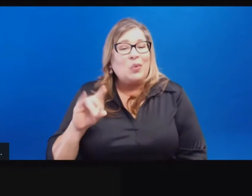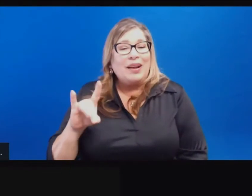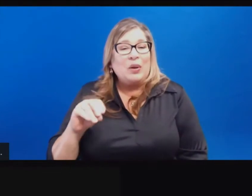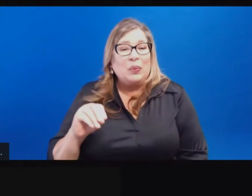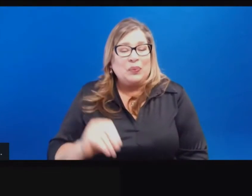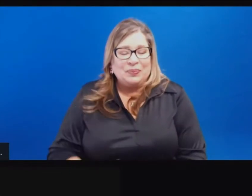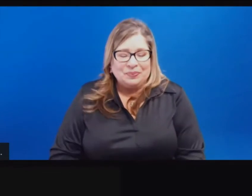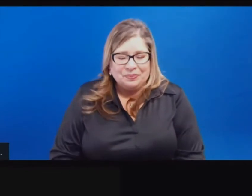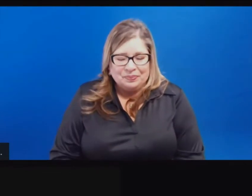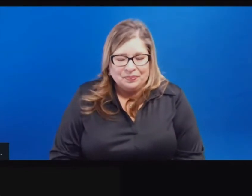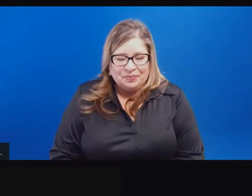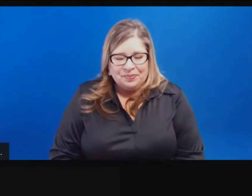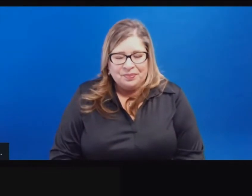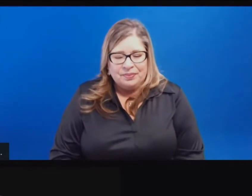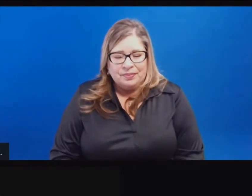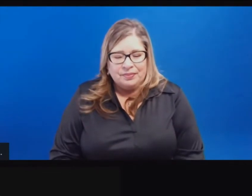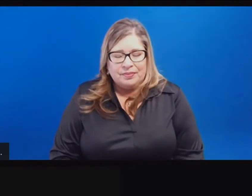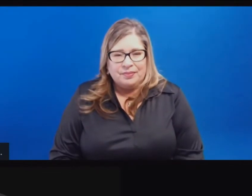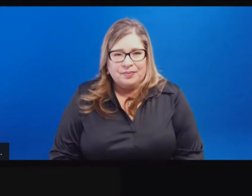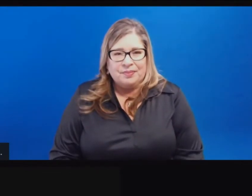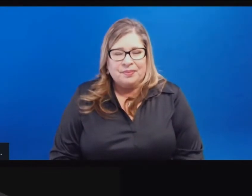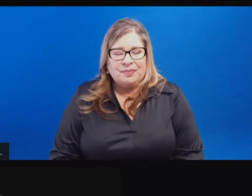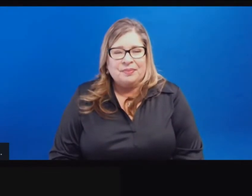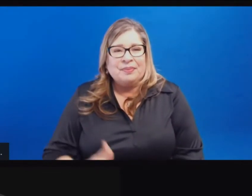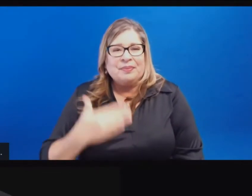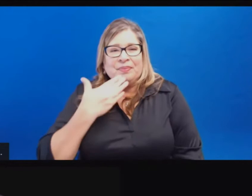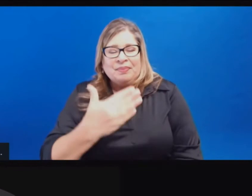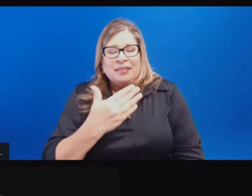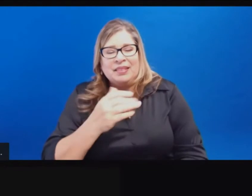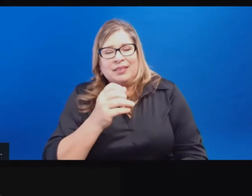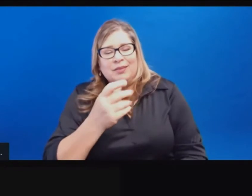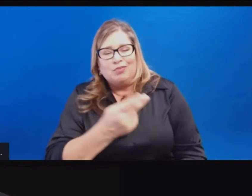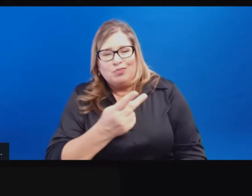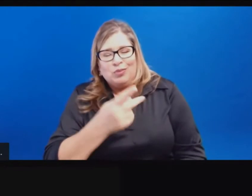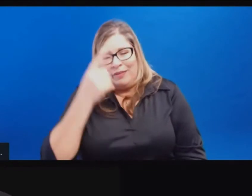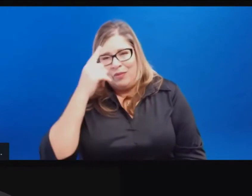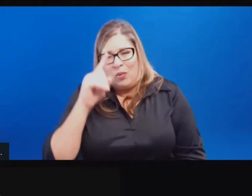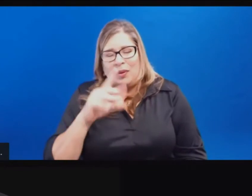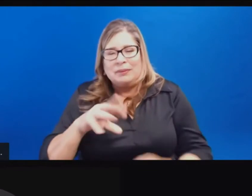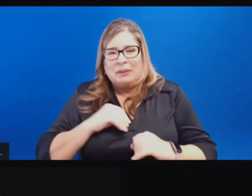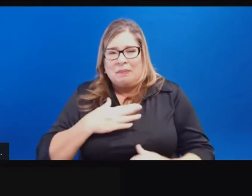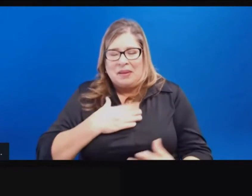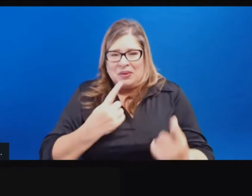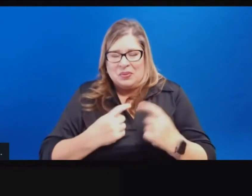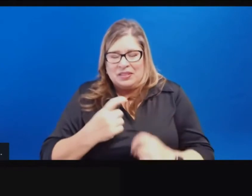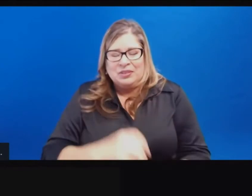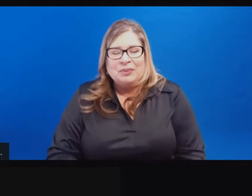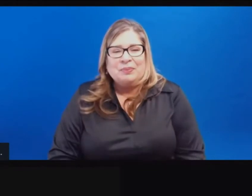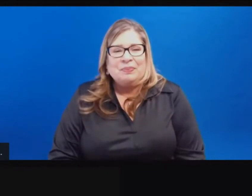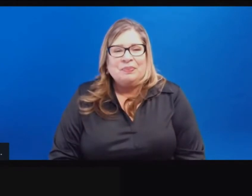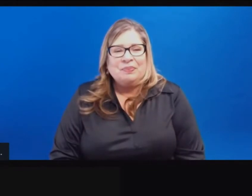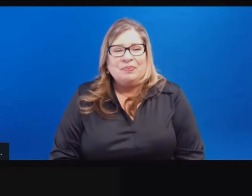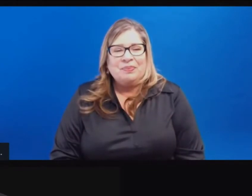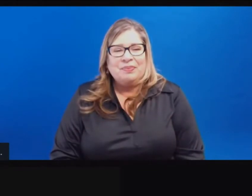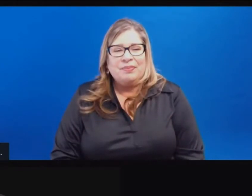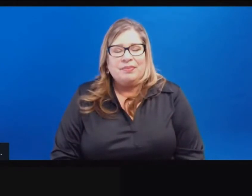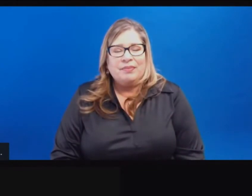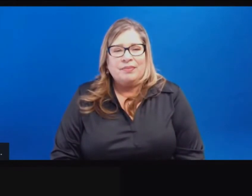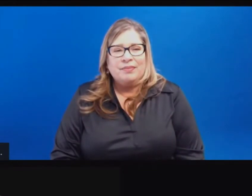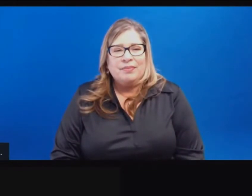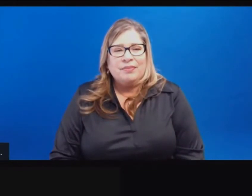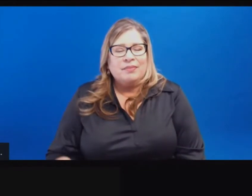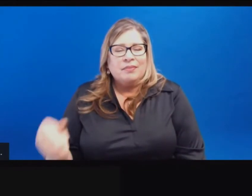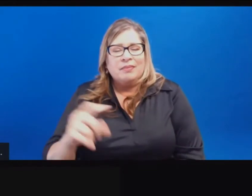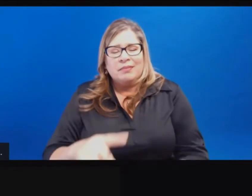Hi, Dr. Talley and Secretary Richardson. Thanks so much for taking my question. A couple of things. One is, can you identify